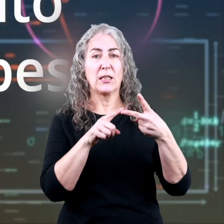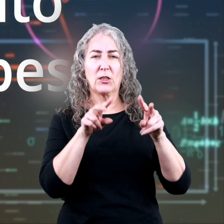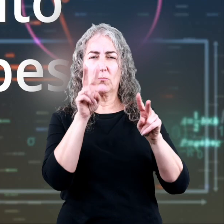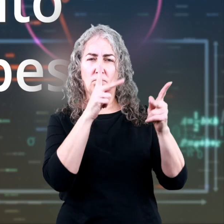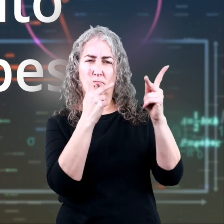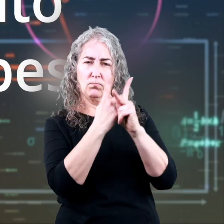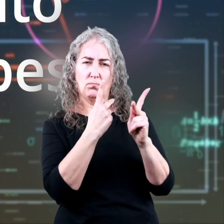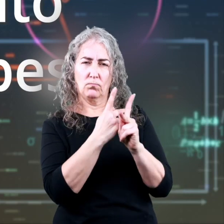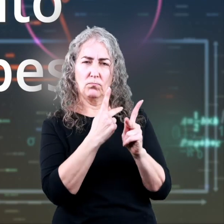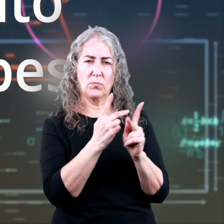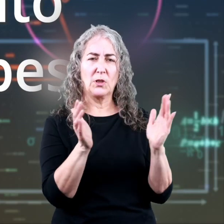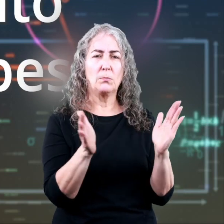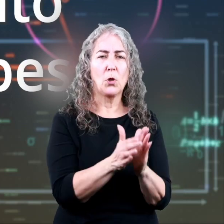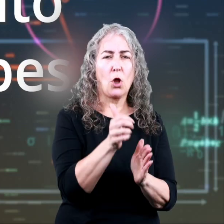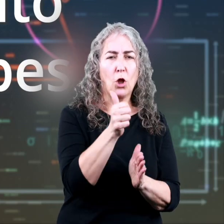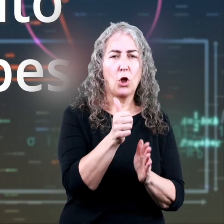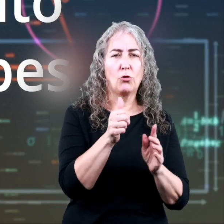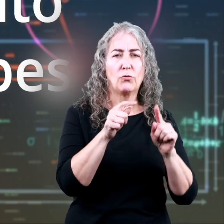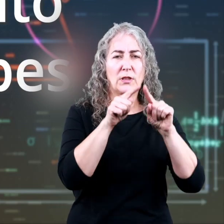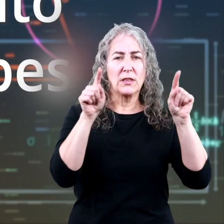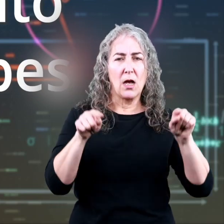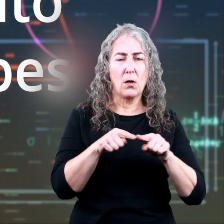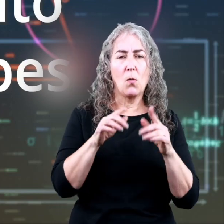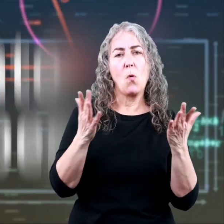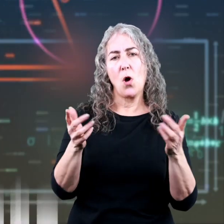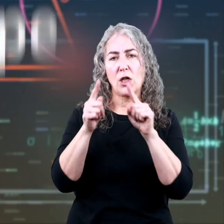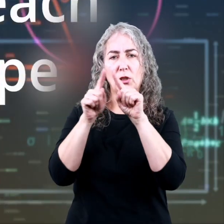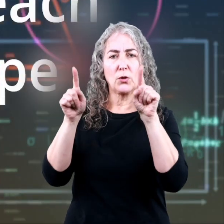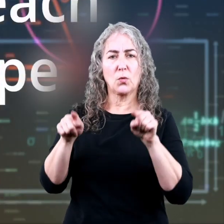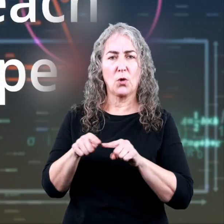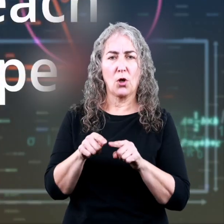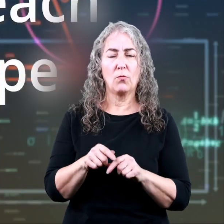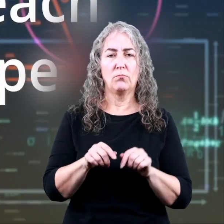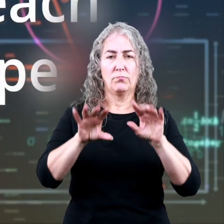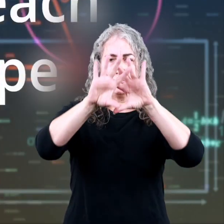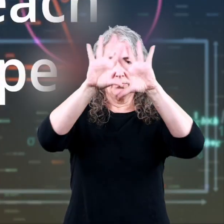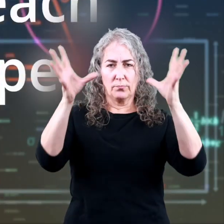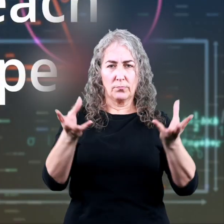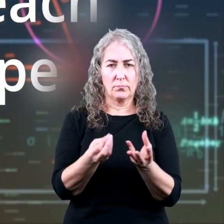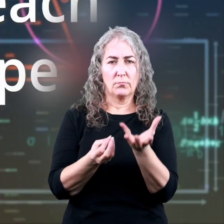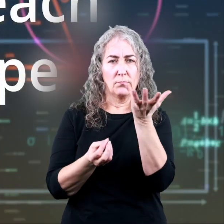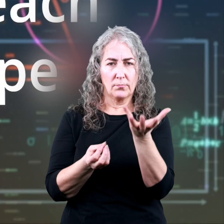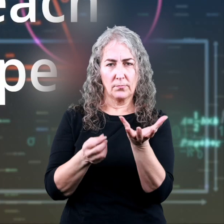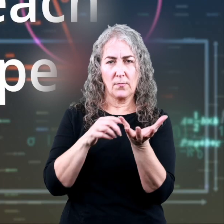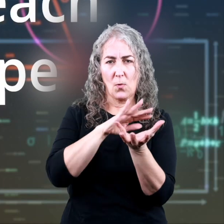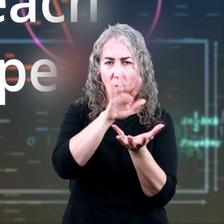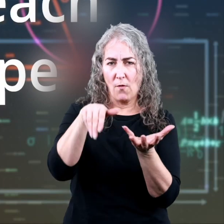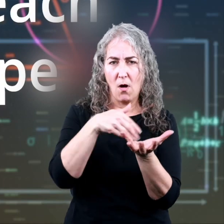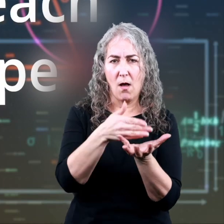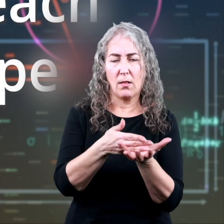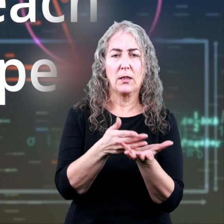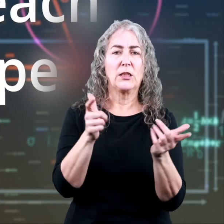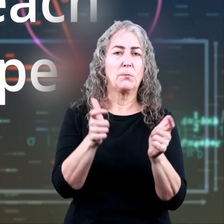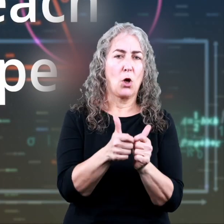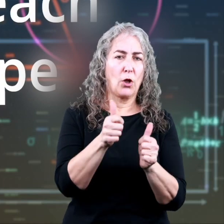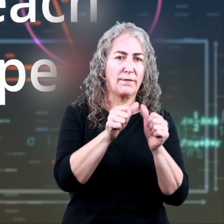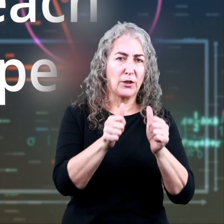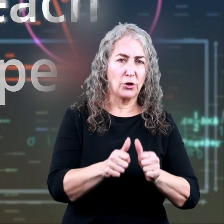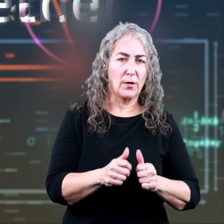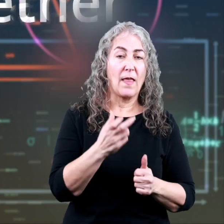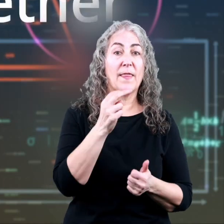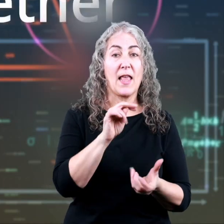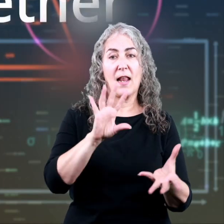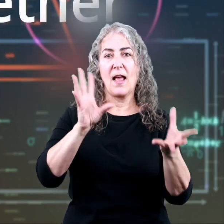cut the figure into smaller rectangles or squares. To find the overall area, find the area of each smaller